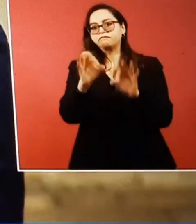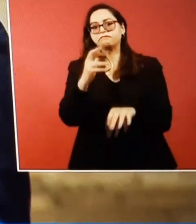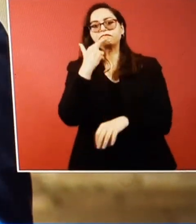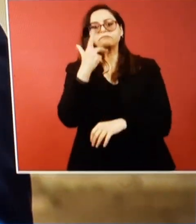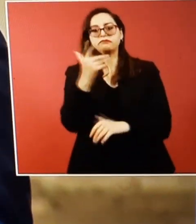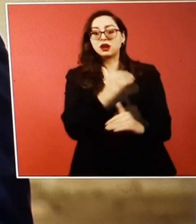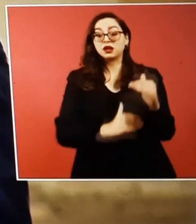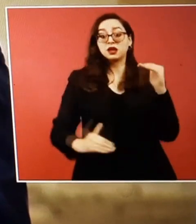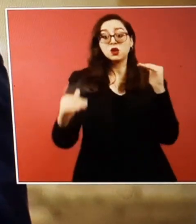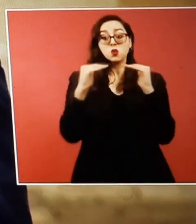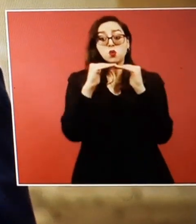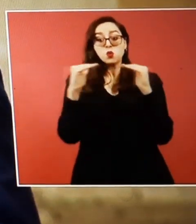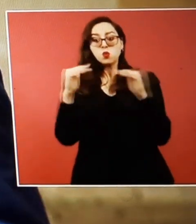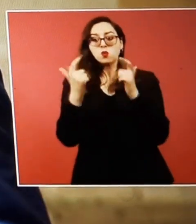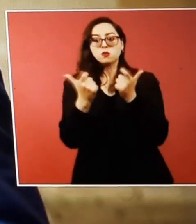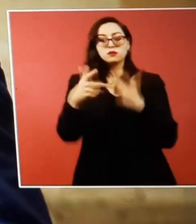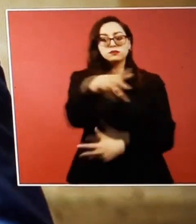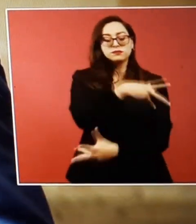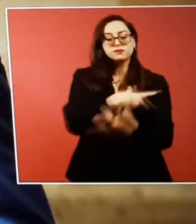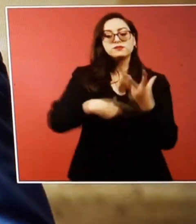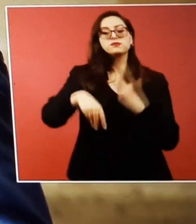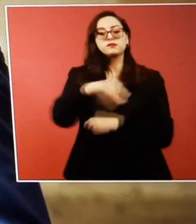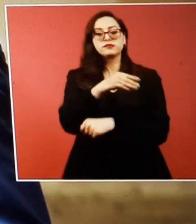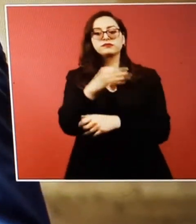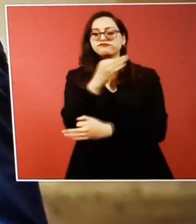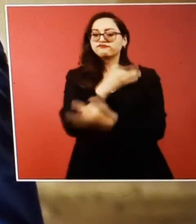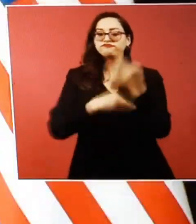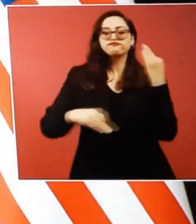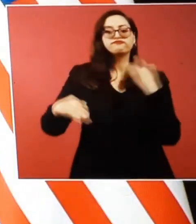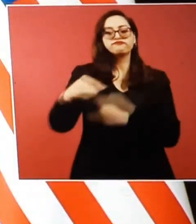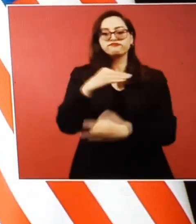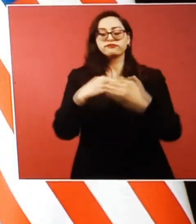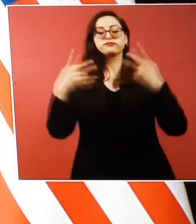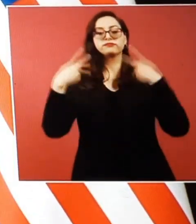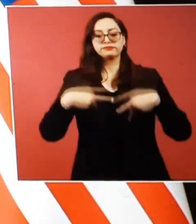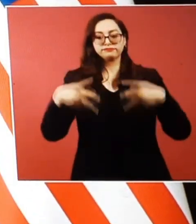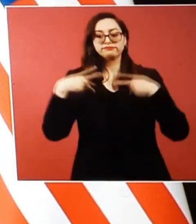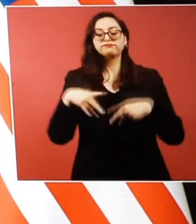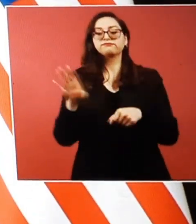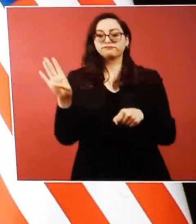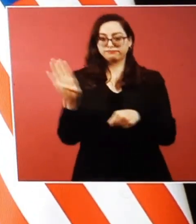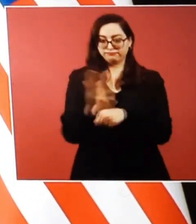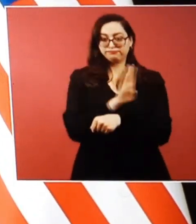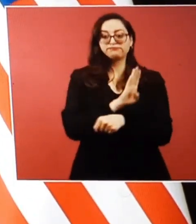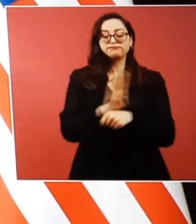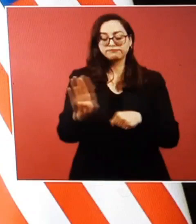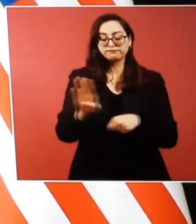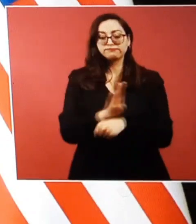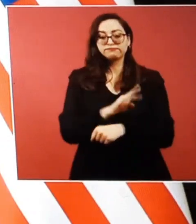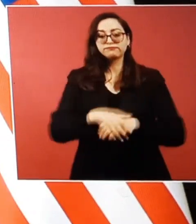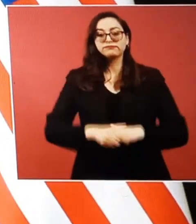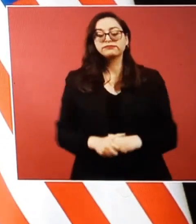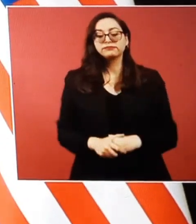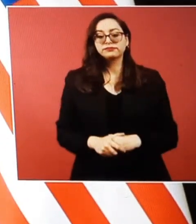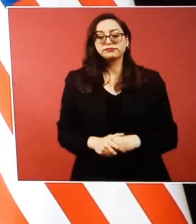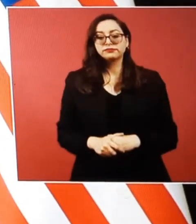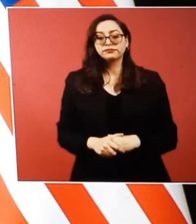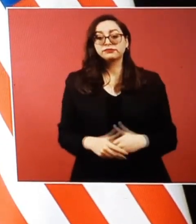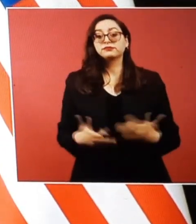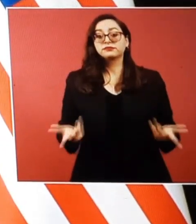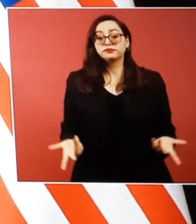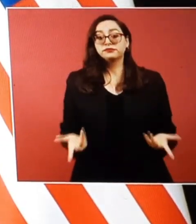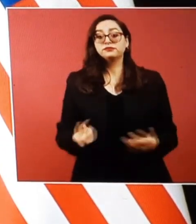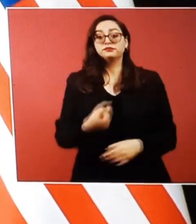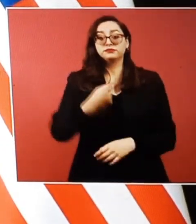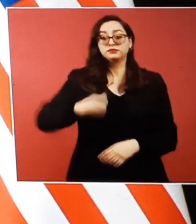that work for all North Americans. We made progress on a lot of different things today. There's a